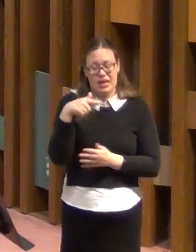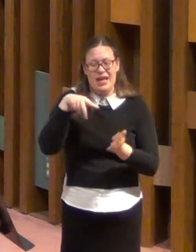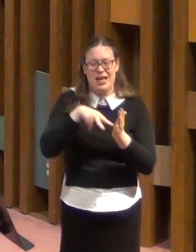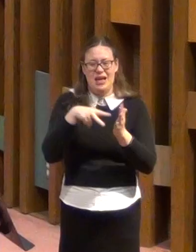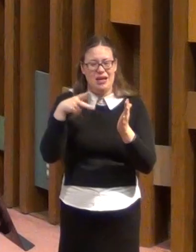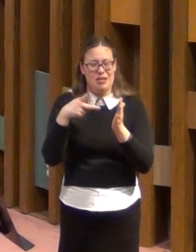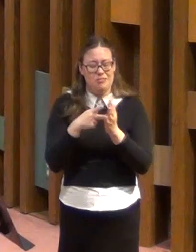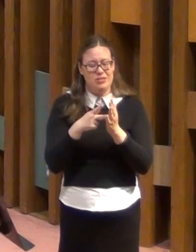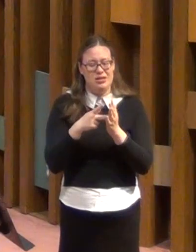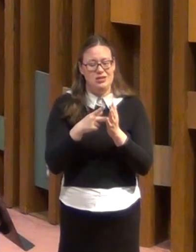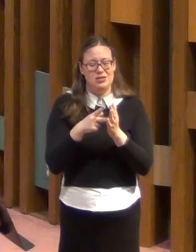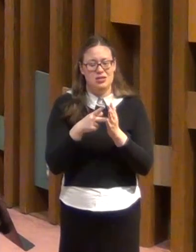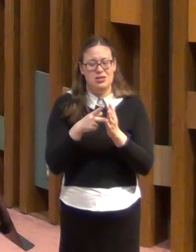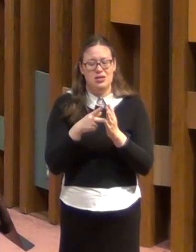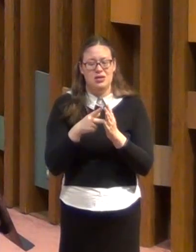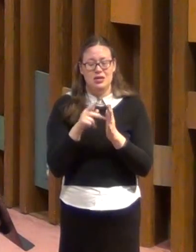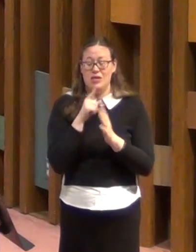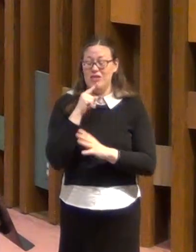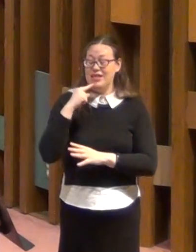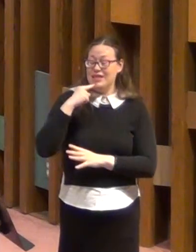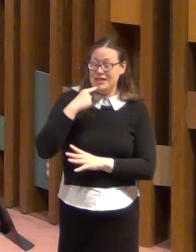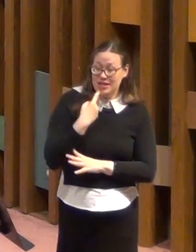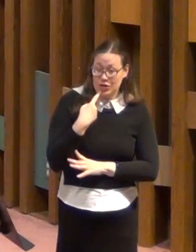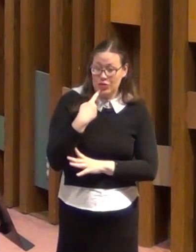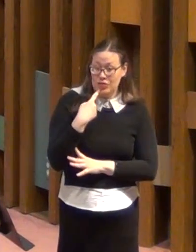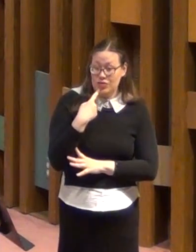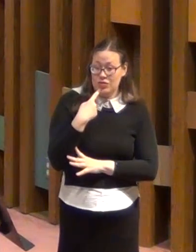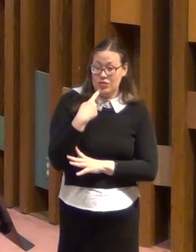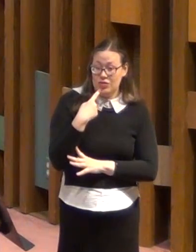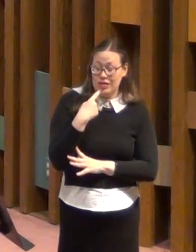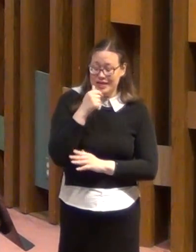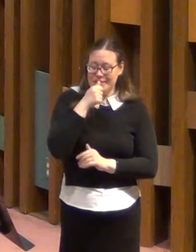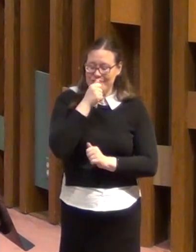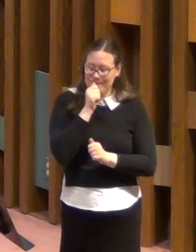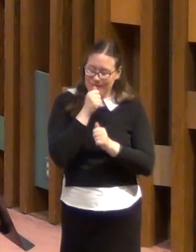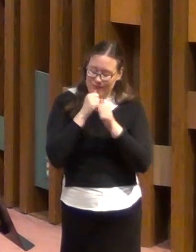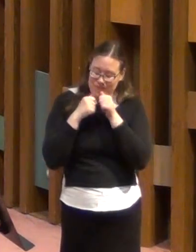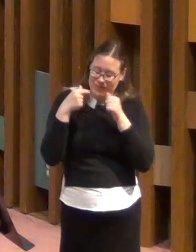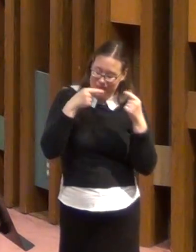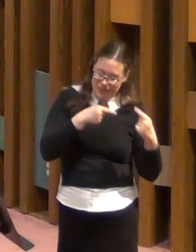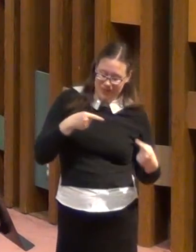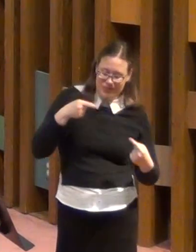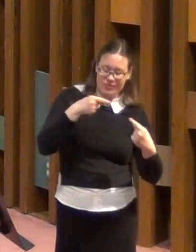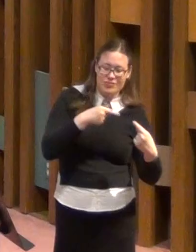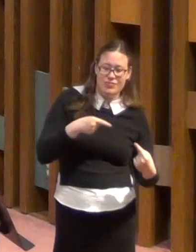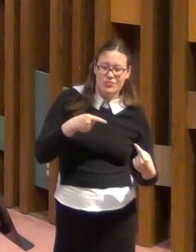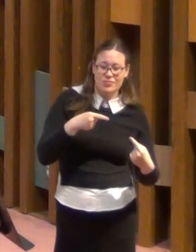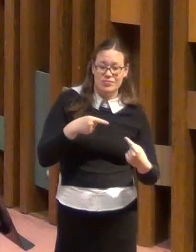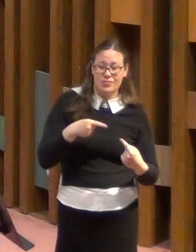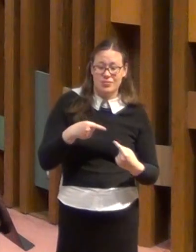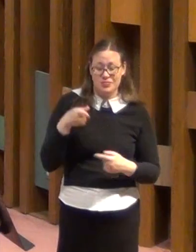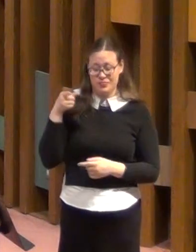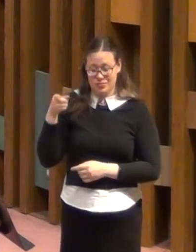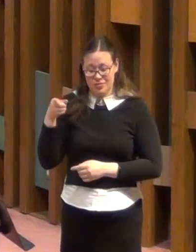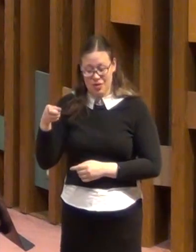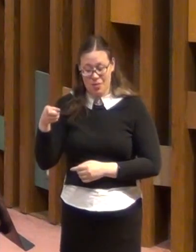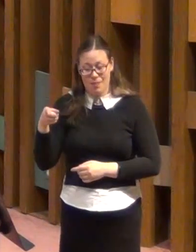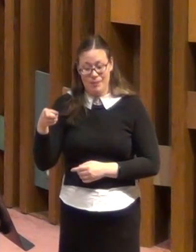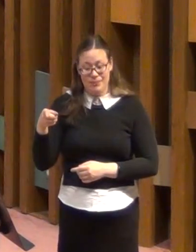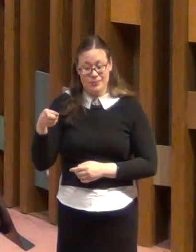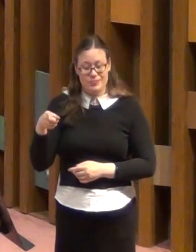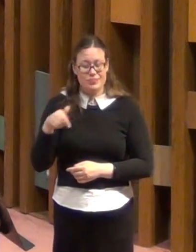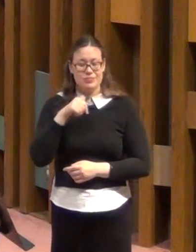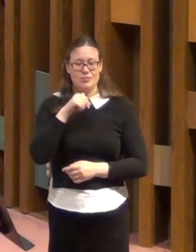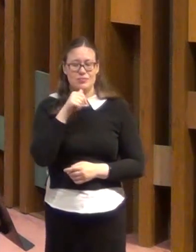about some very serious suffering. To his credit, Paul never turned